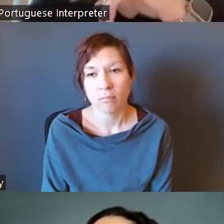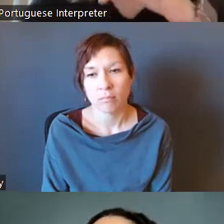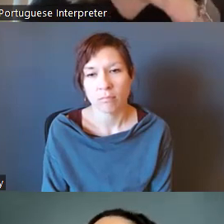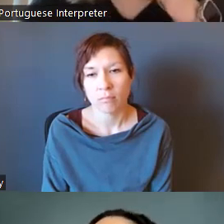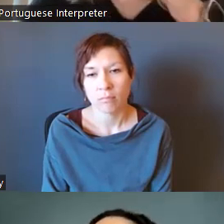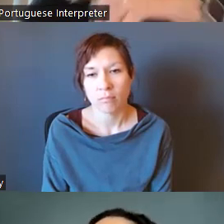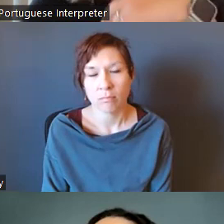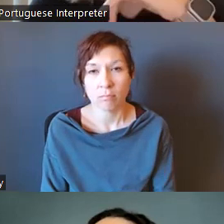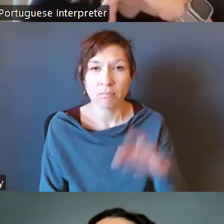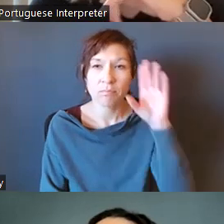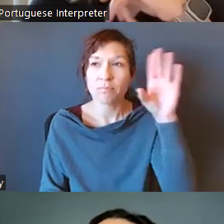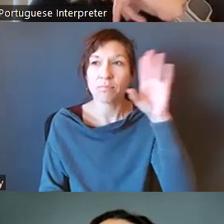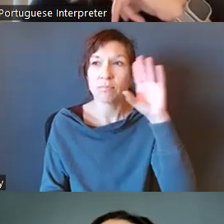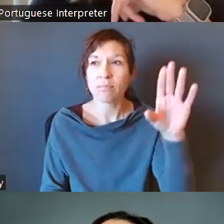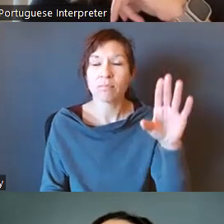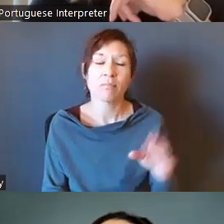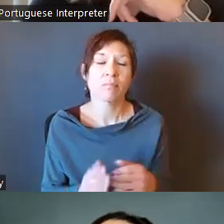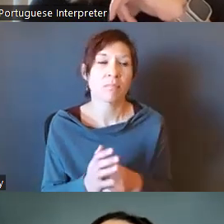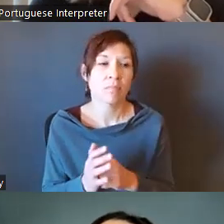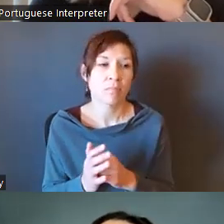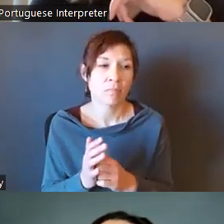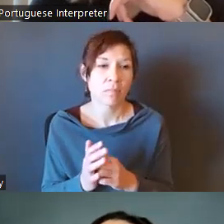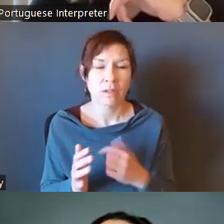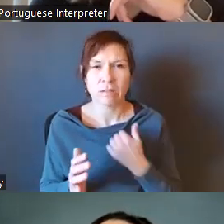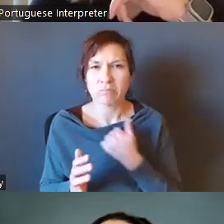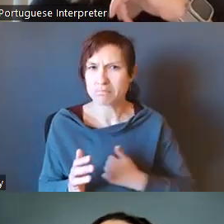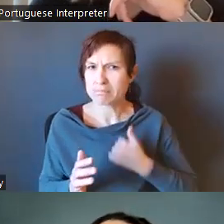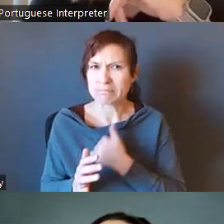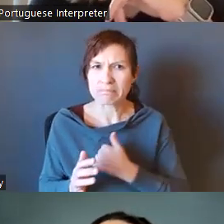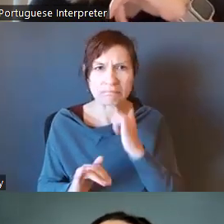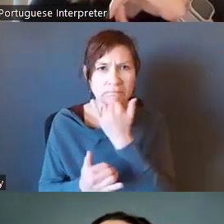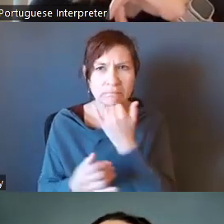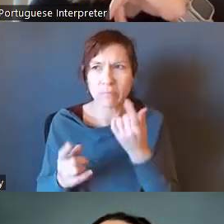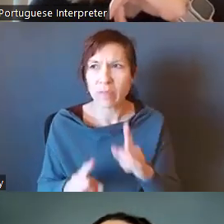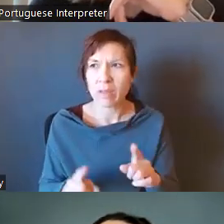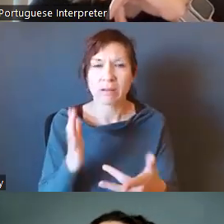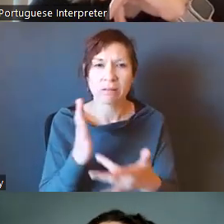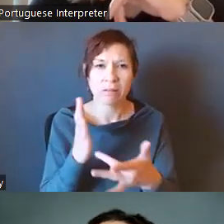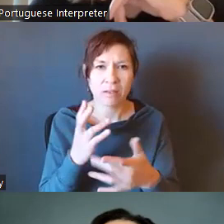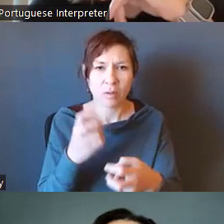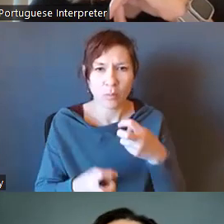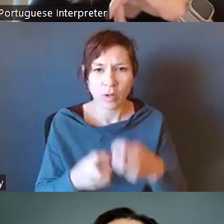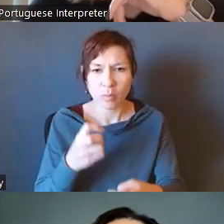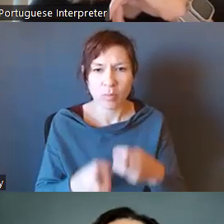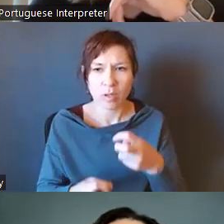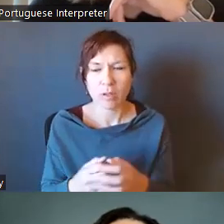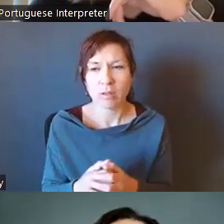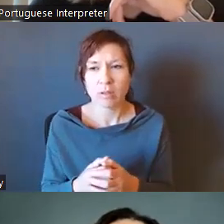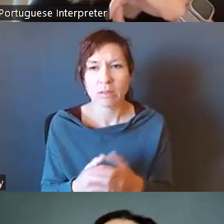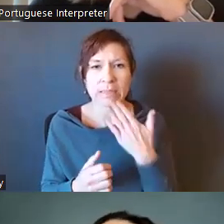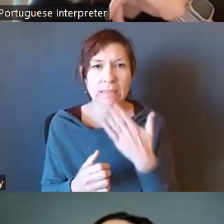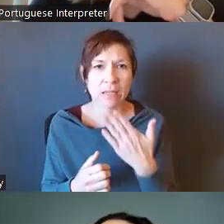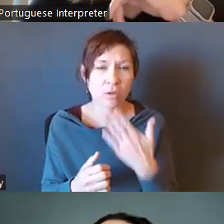Hello again, everyone, and my apologies. We had a technical difficulty, so we appreciate